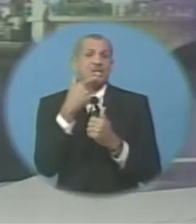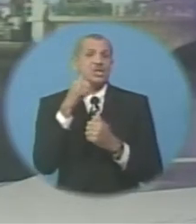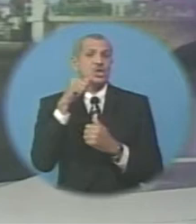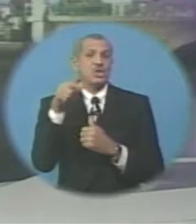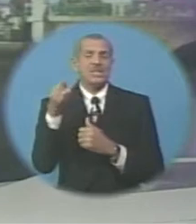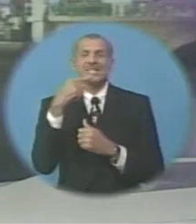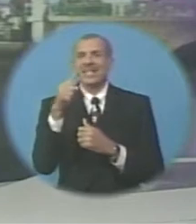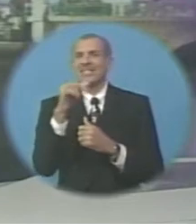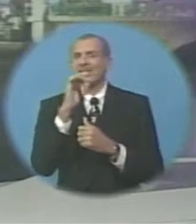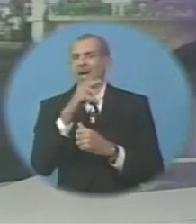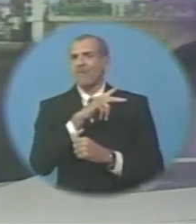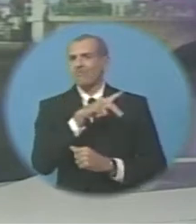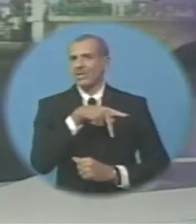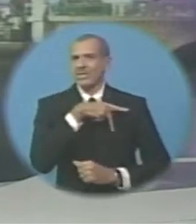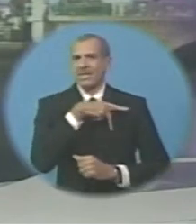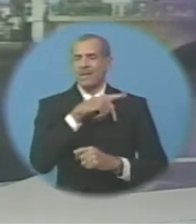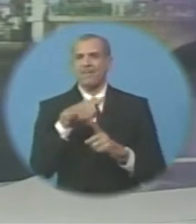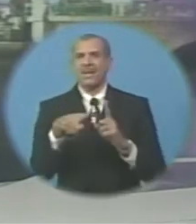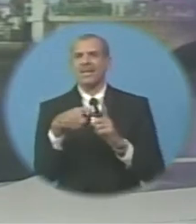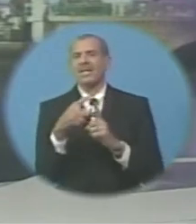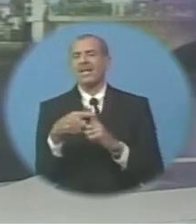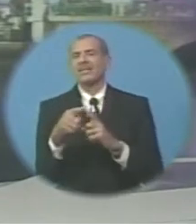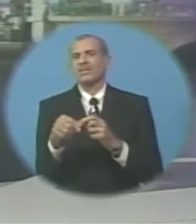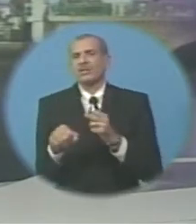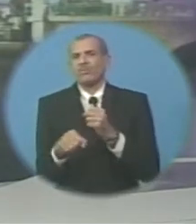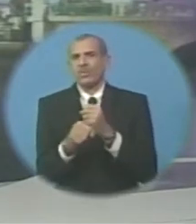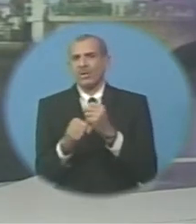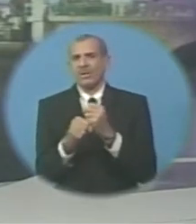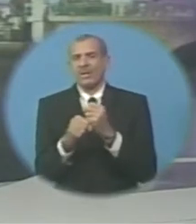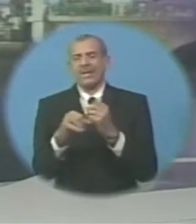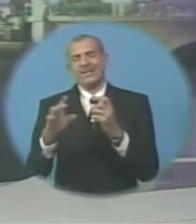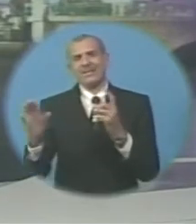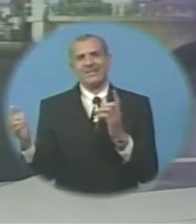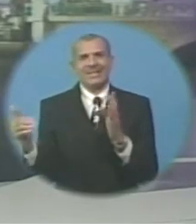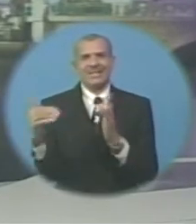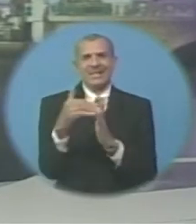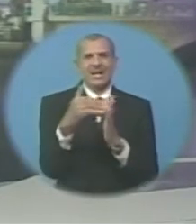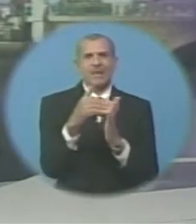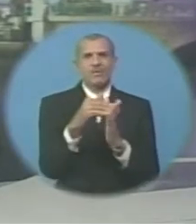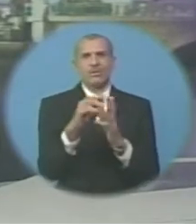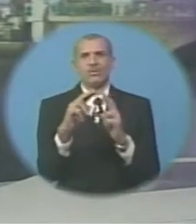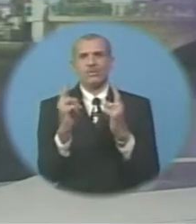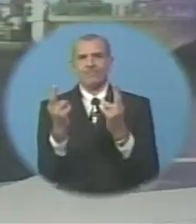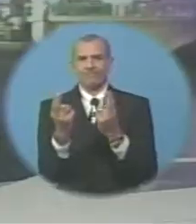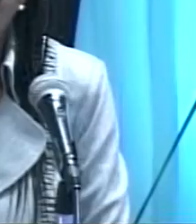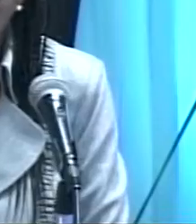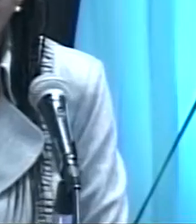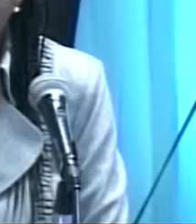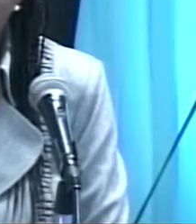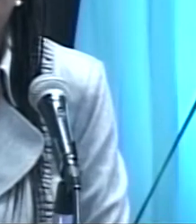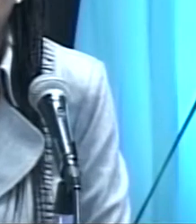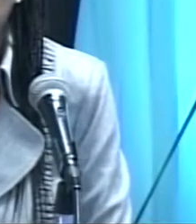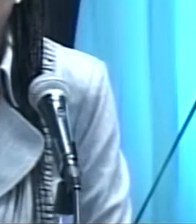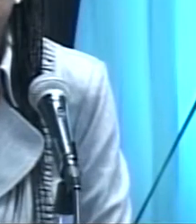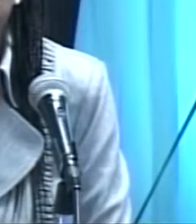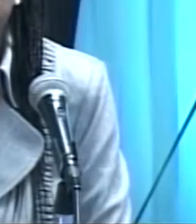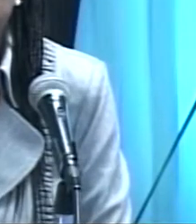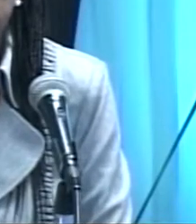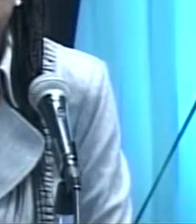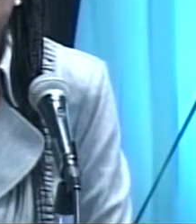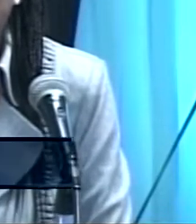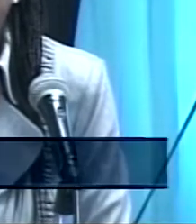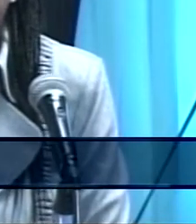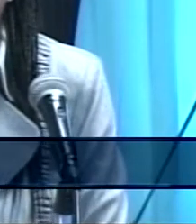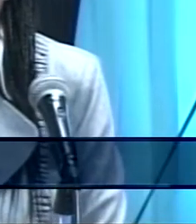it is not a personal matter, but represents an attack on the trade union movement as well. We see it from a worthy perspective.